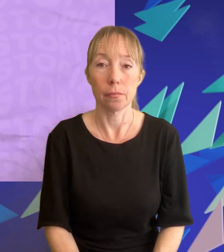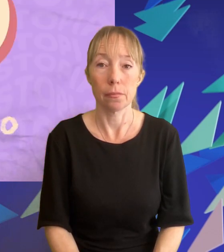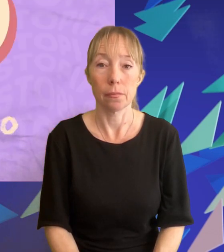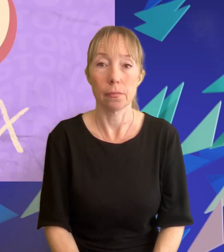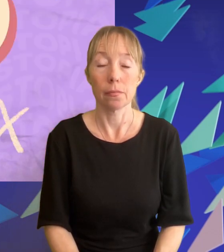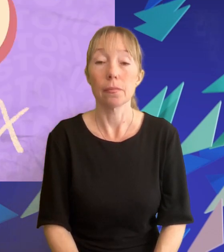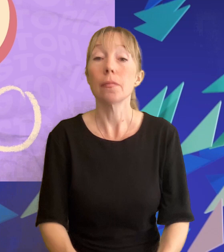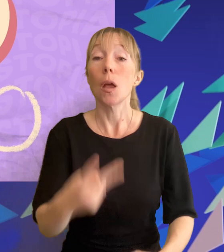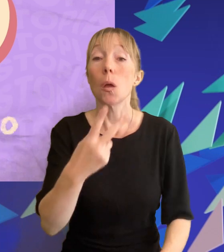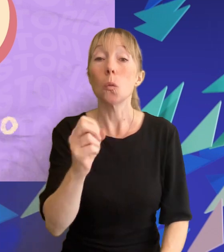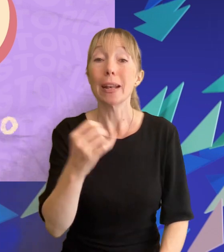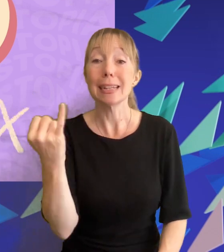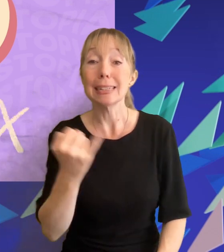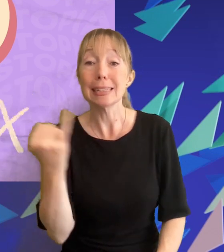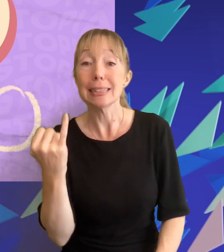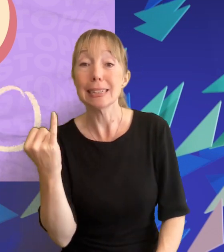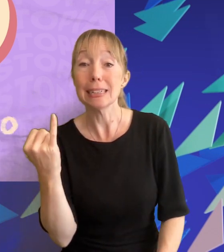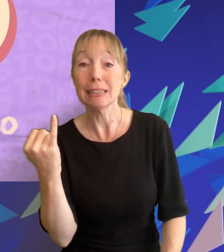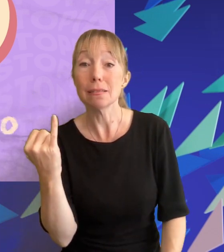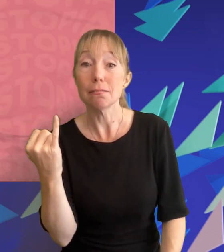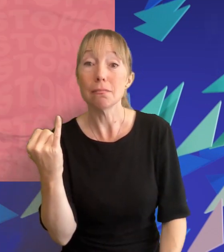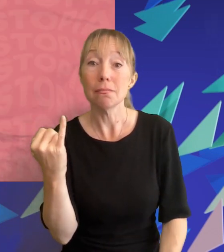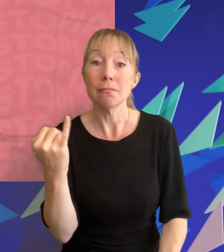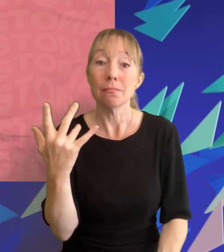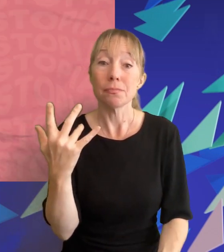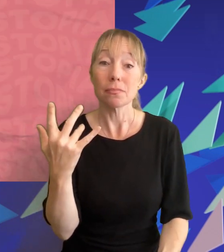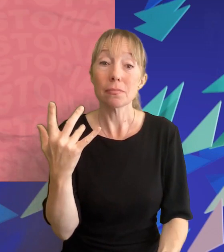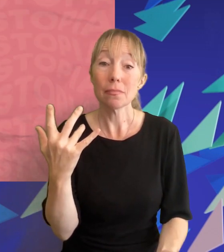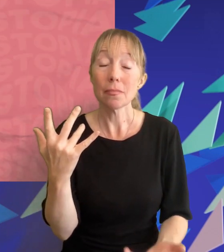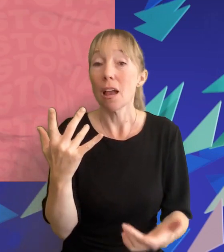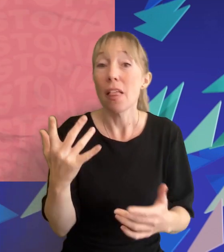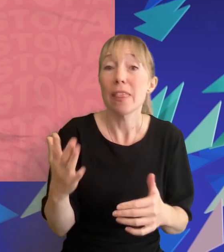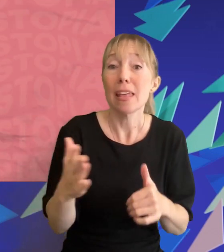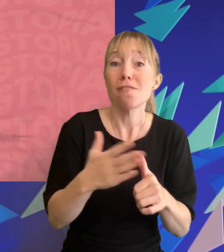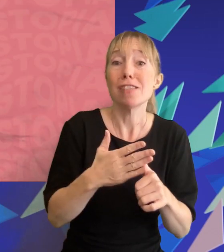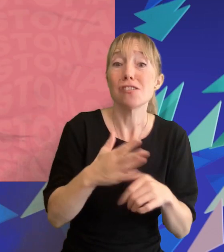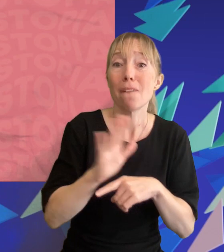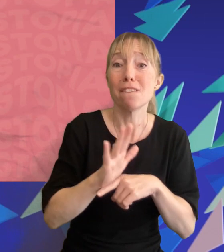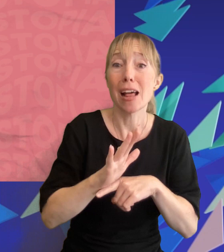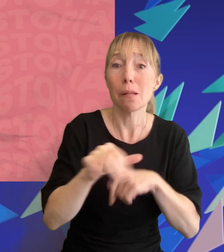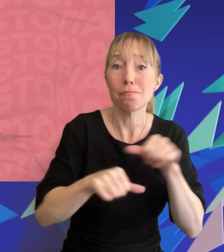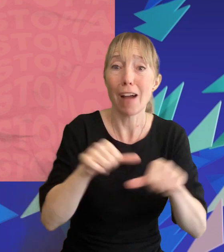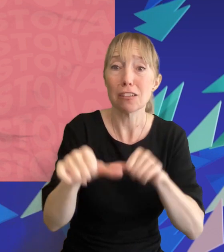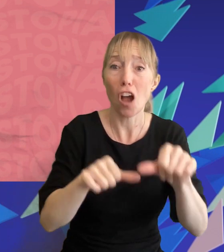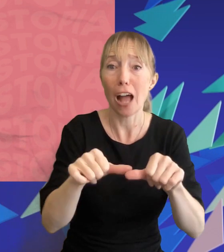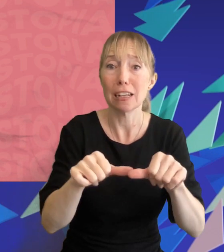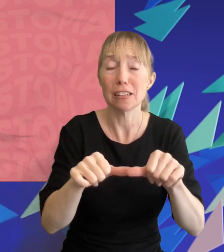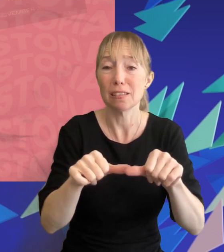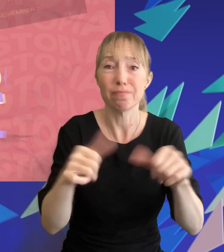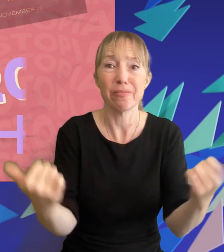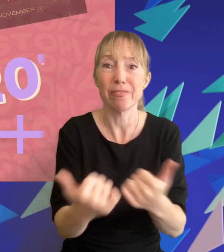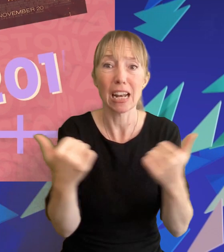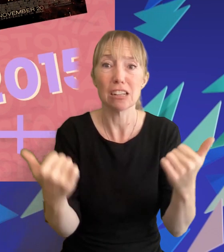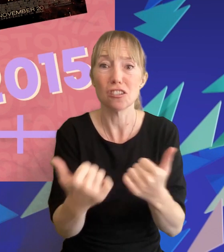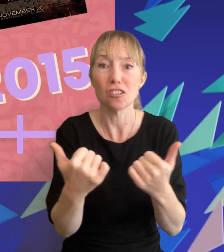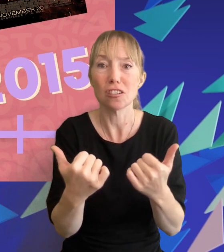by the time 2016 rolled around the og film franchise had come to an end and so it was going to take something new and